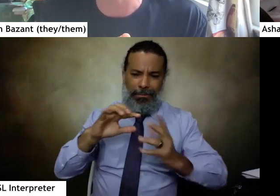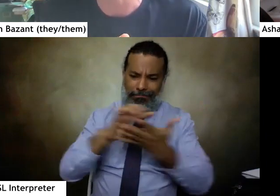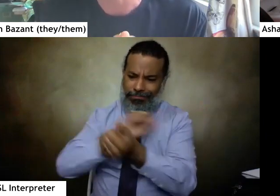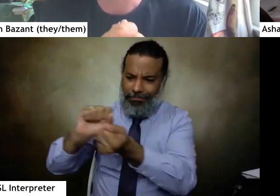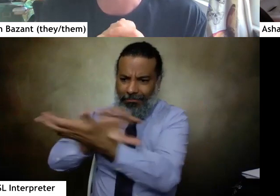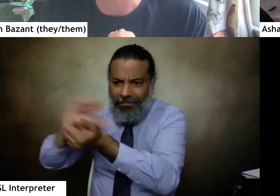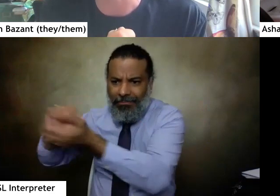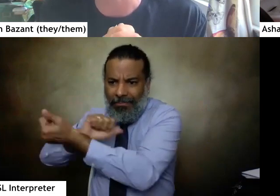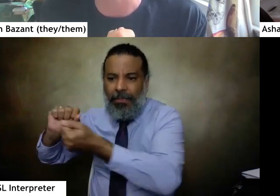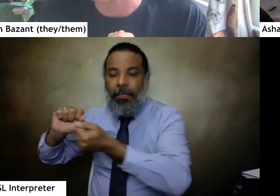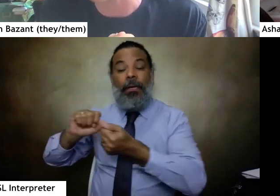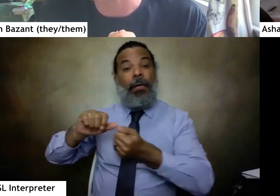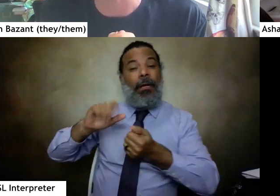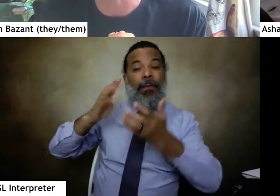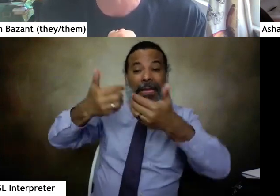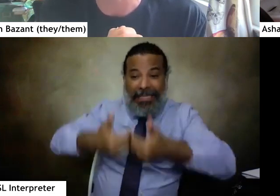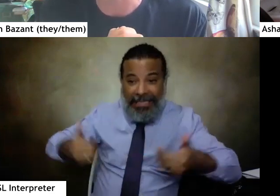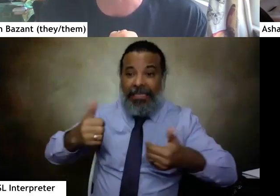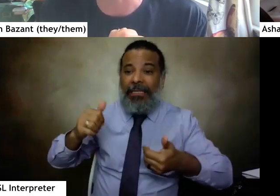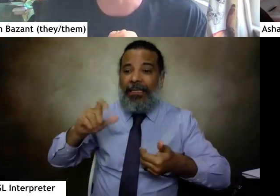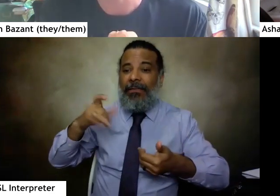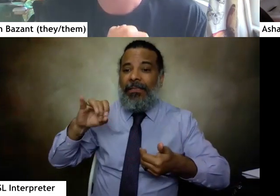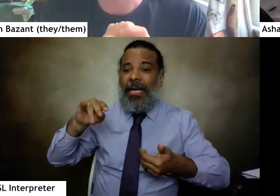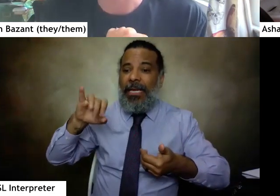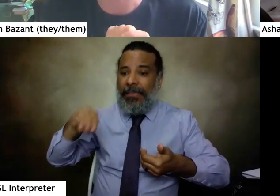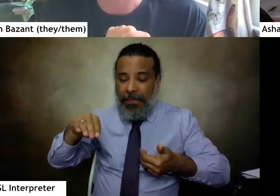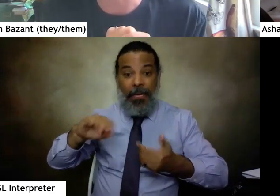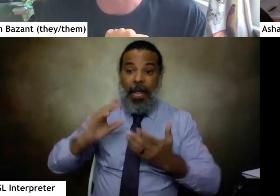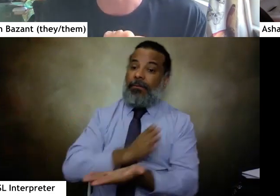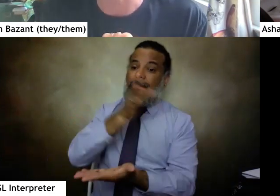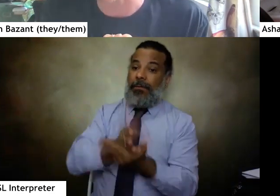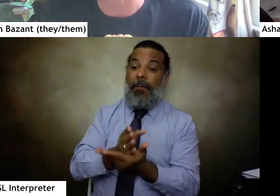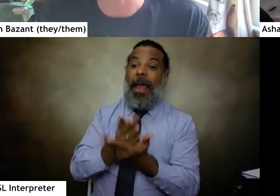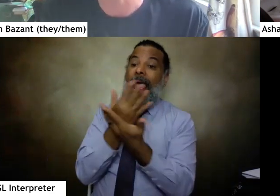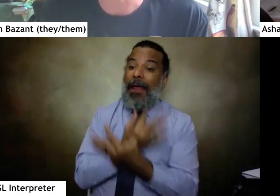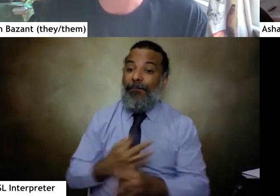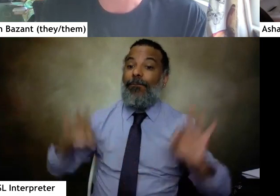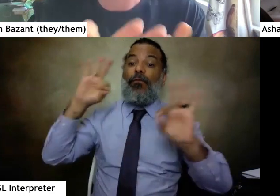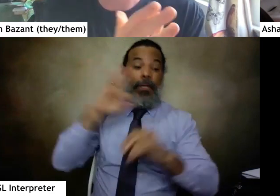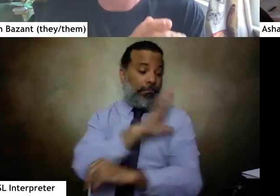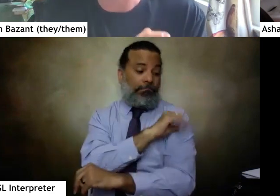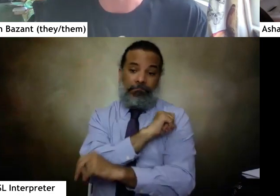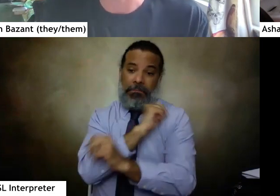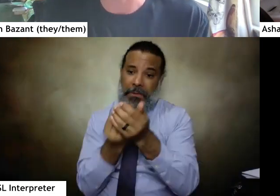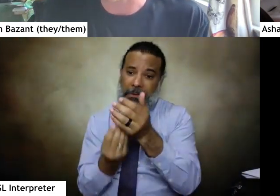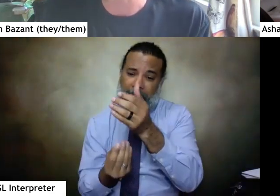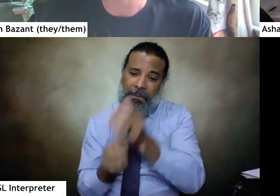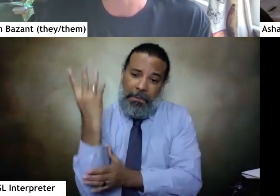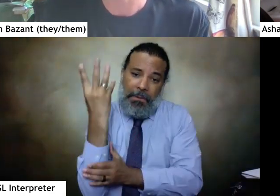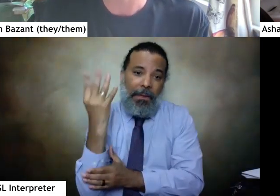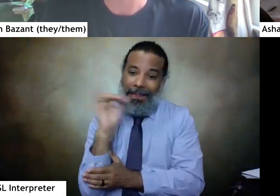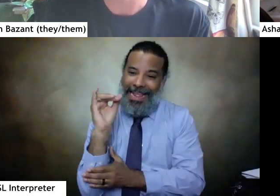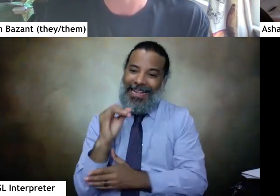terror and apartheid of Zionism can end and free Palestine can rise, just like the beautiful saber.